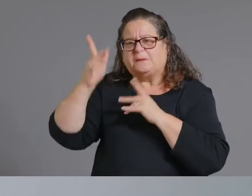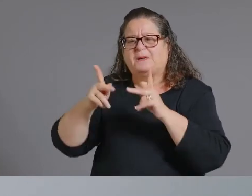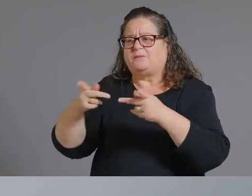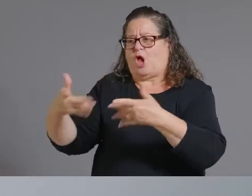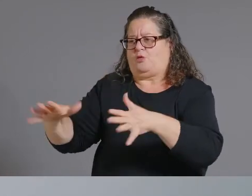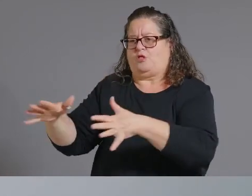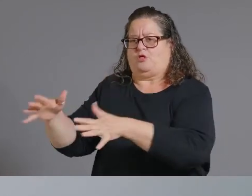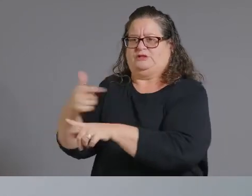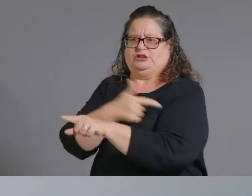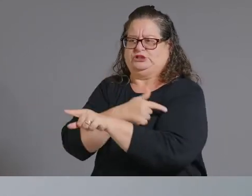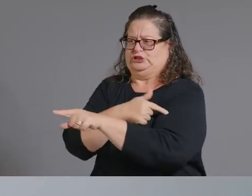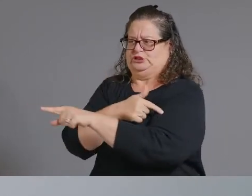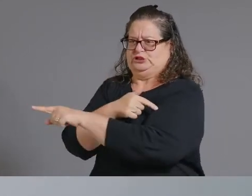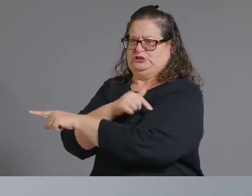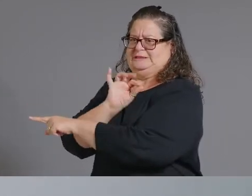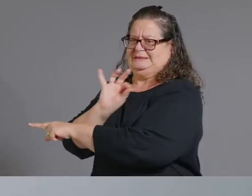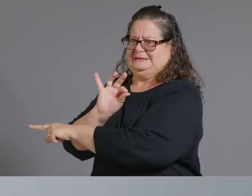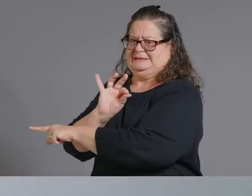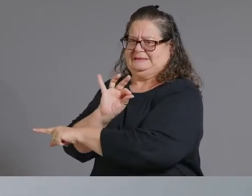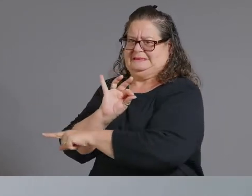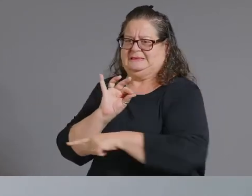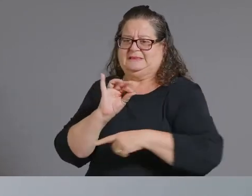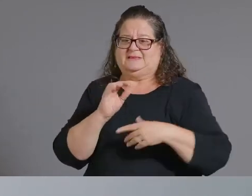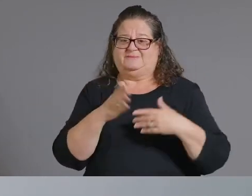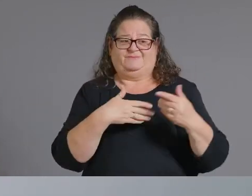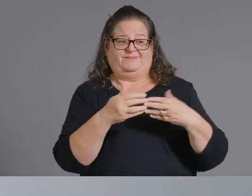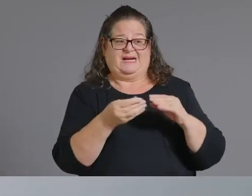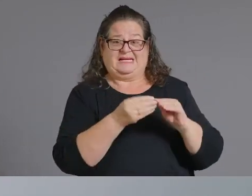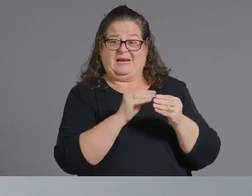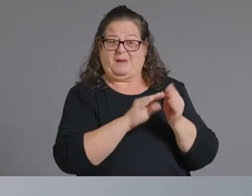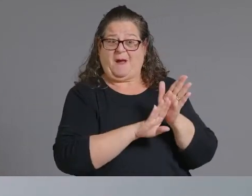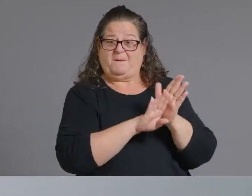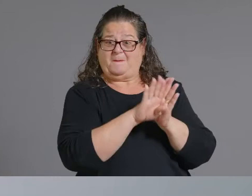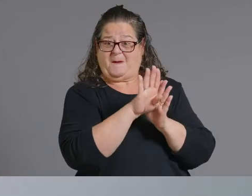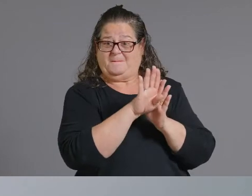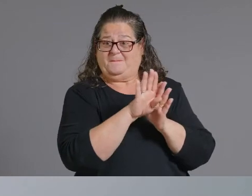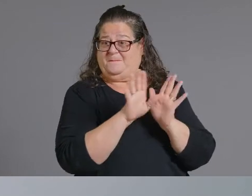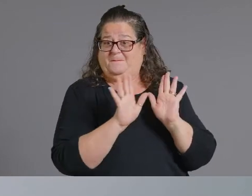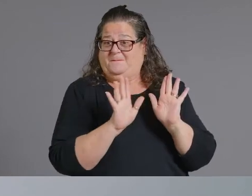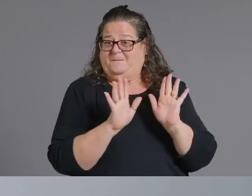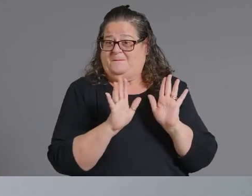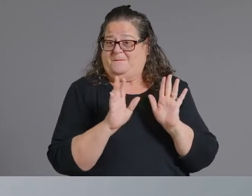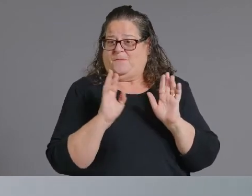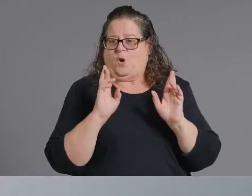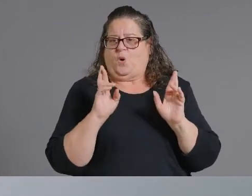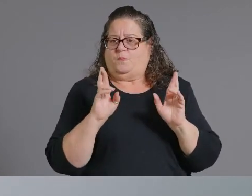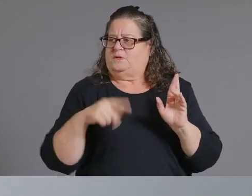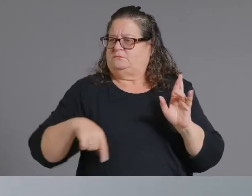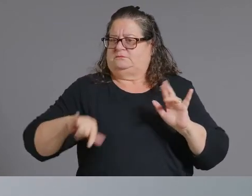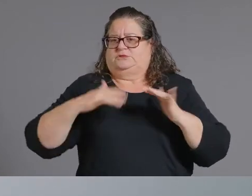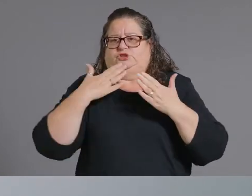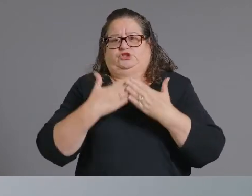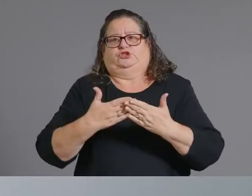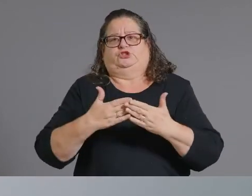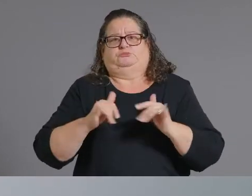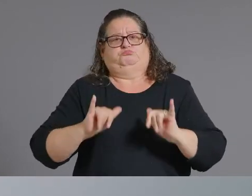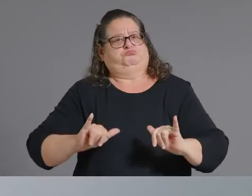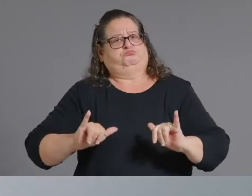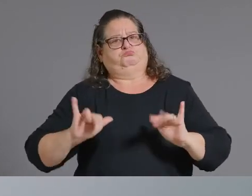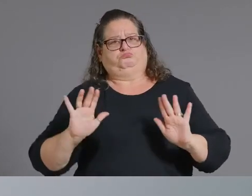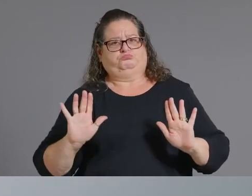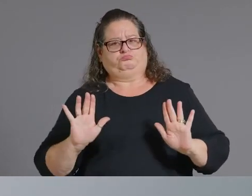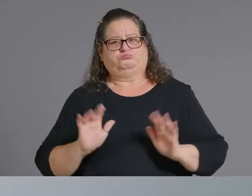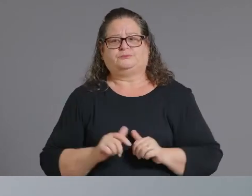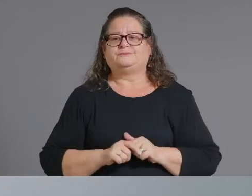hospitalizations and deaths um so it's hard to predict now i don't know that it's um